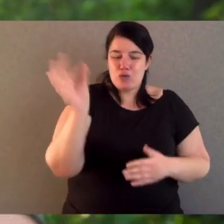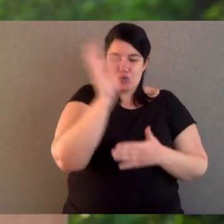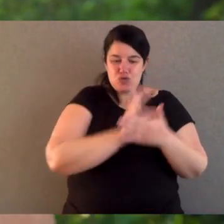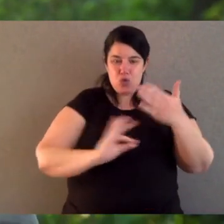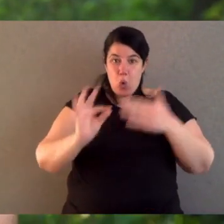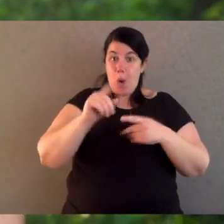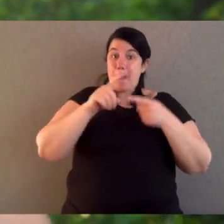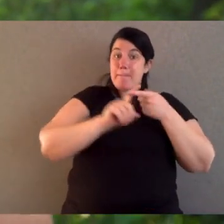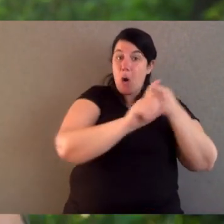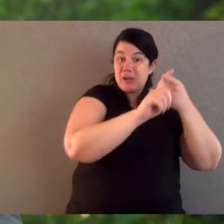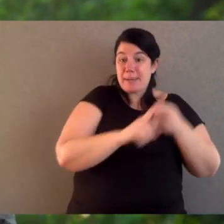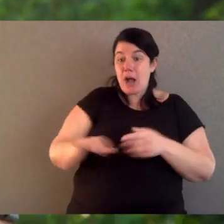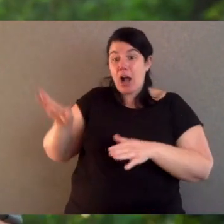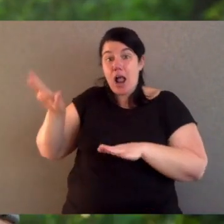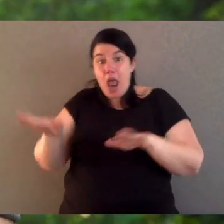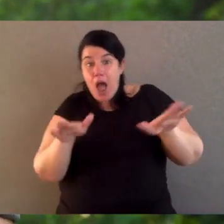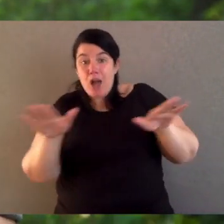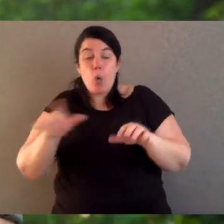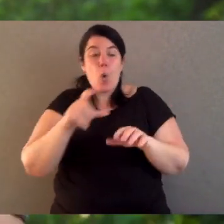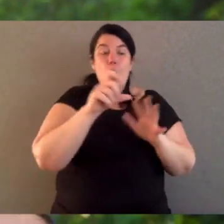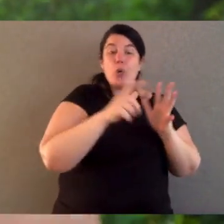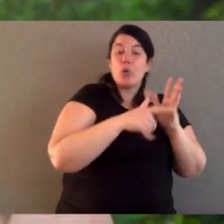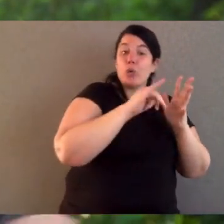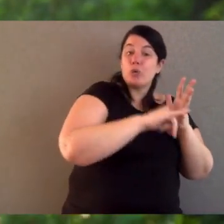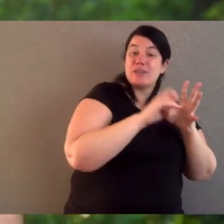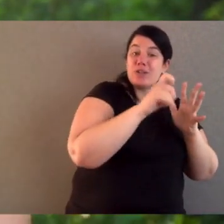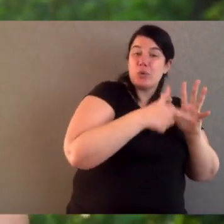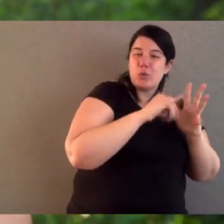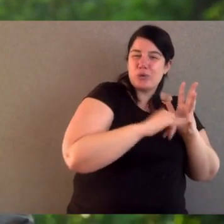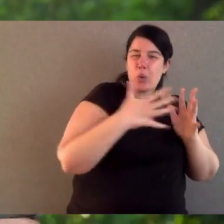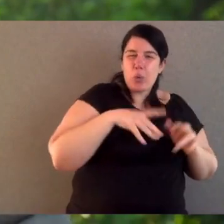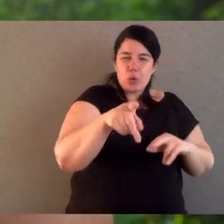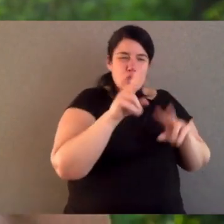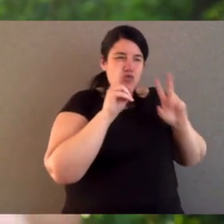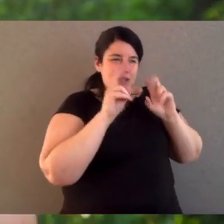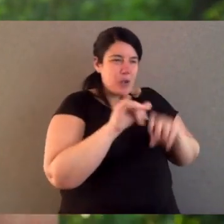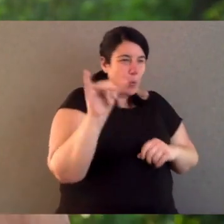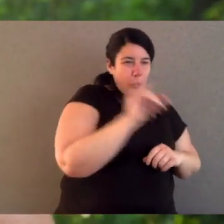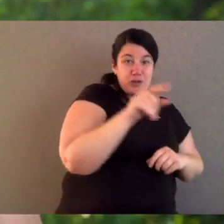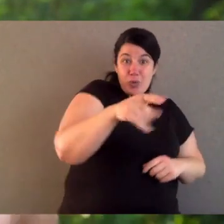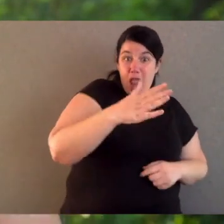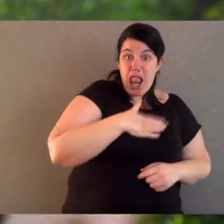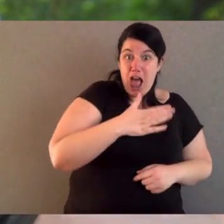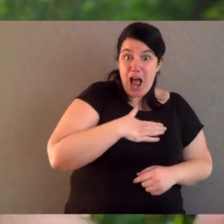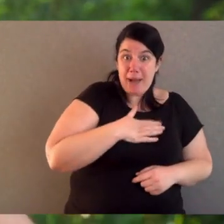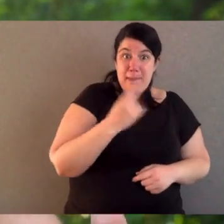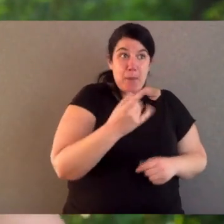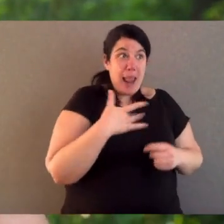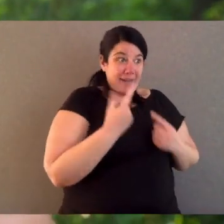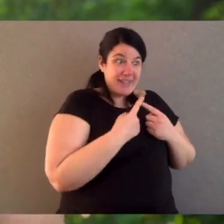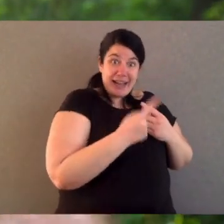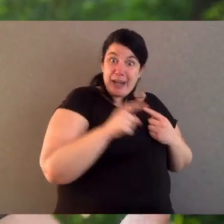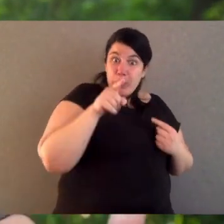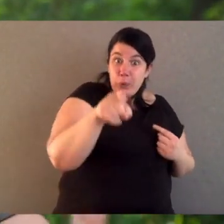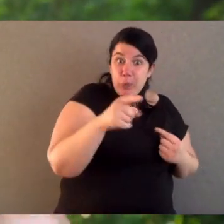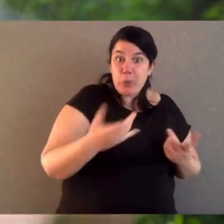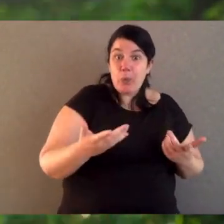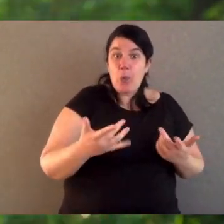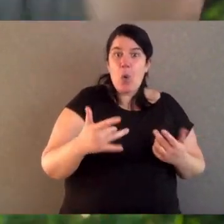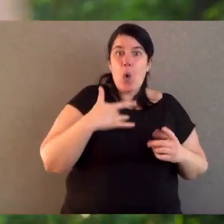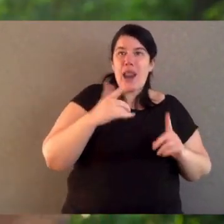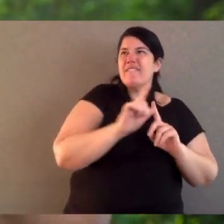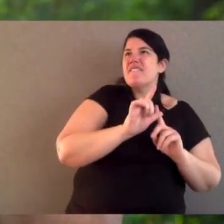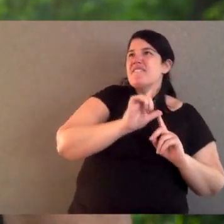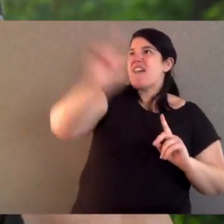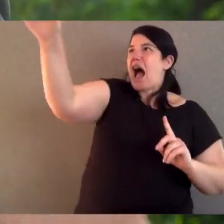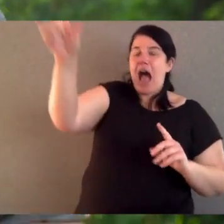a possum or a glider or a couscous. Go and research it. Find out which one you like and why. Maybe one that lives near you, or maybe one that lives in the